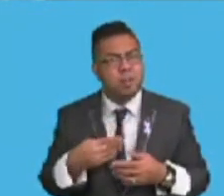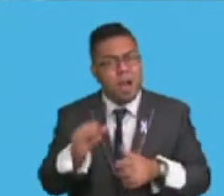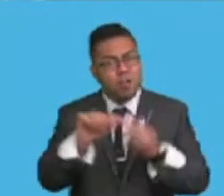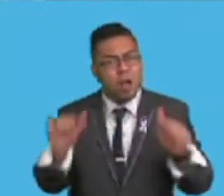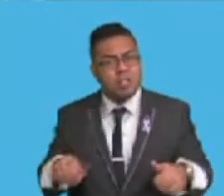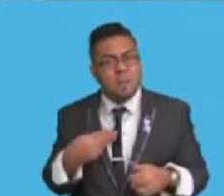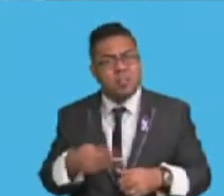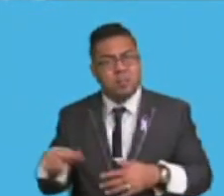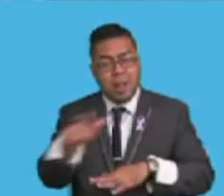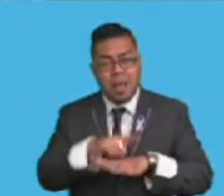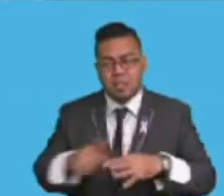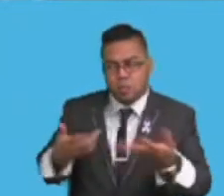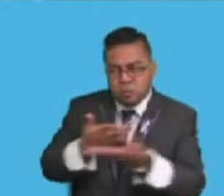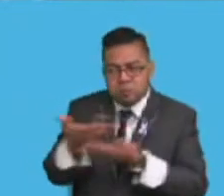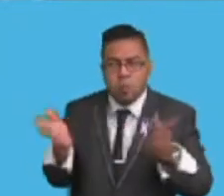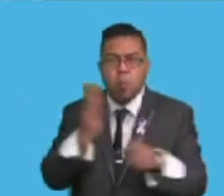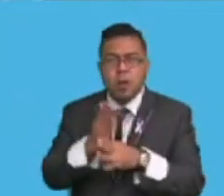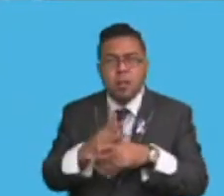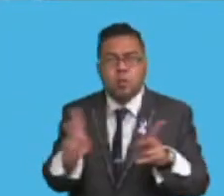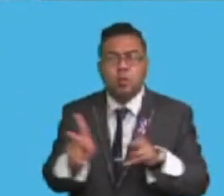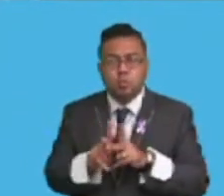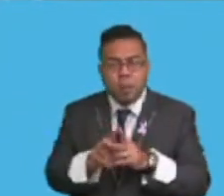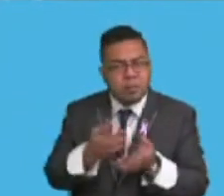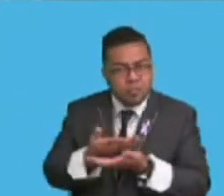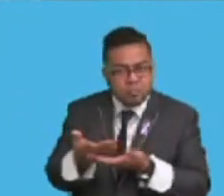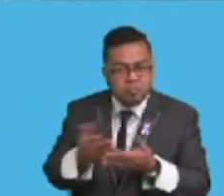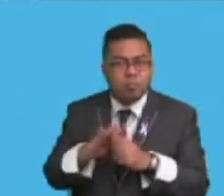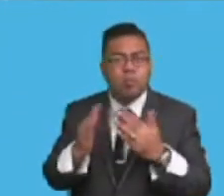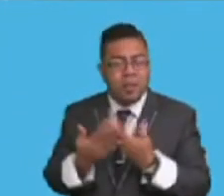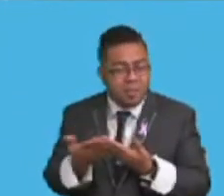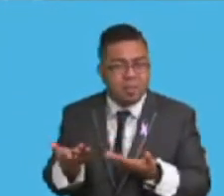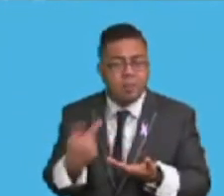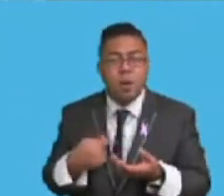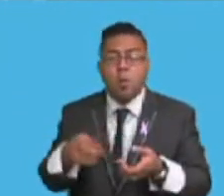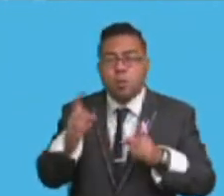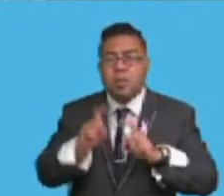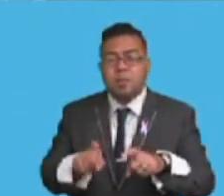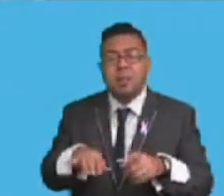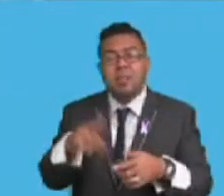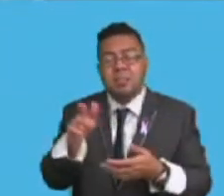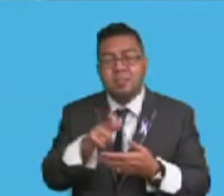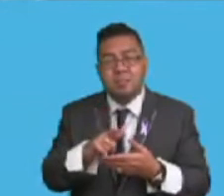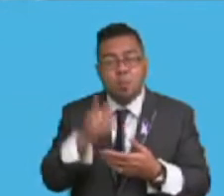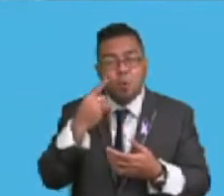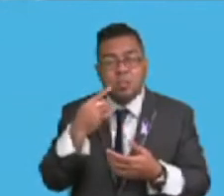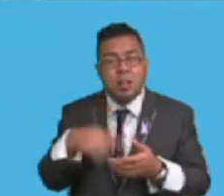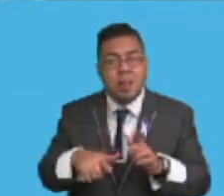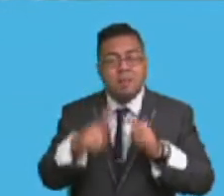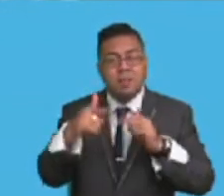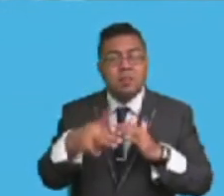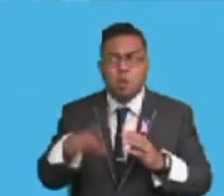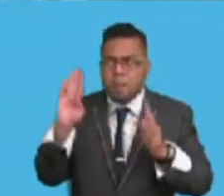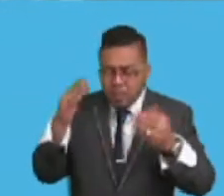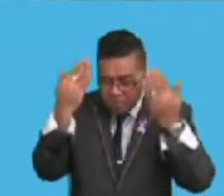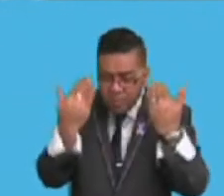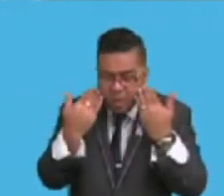manage our watersheds for not only the current generation but future effigents in the country. So, Madam Speaker,